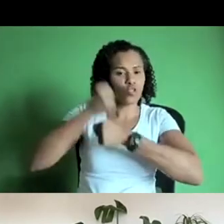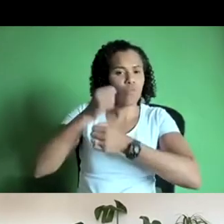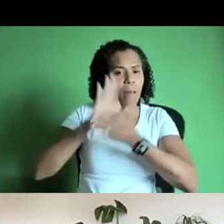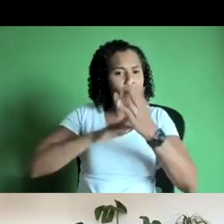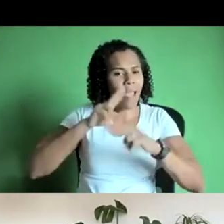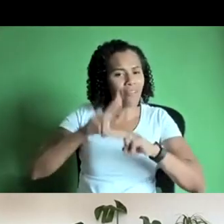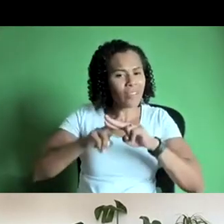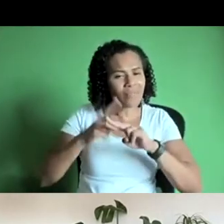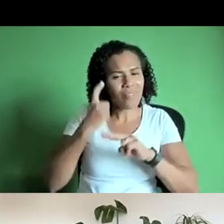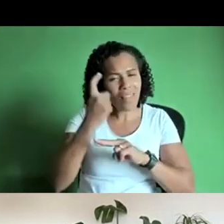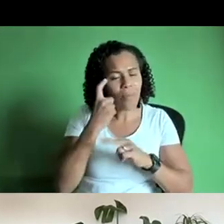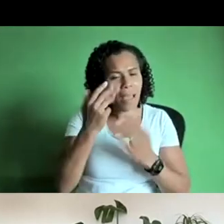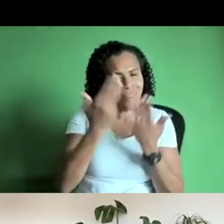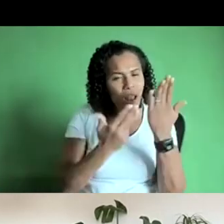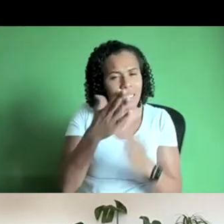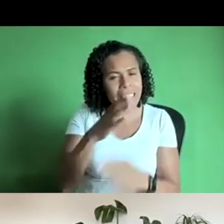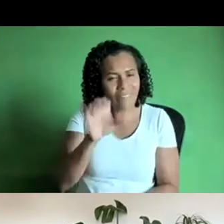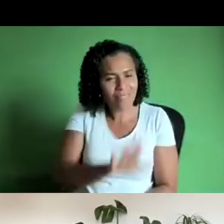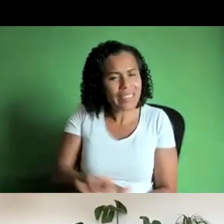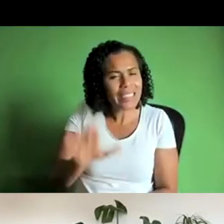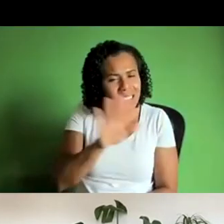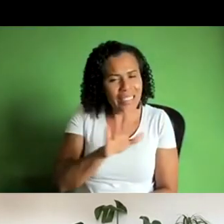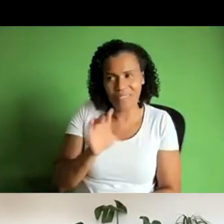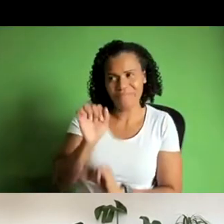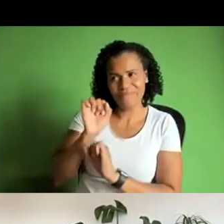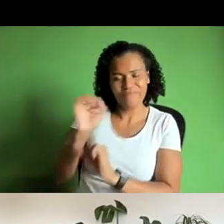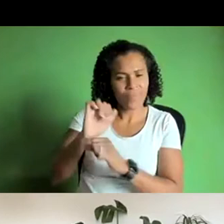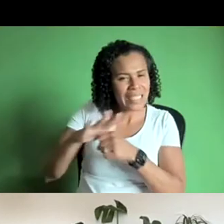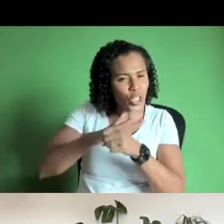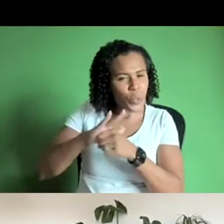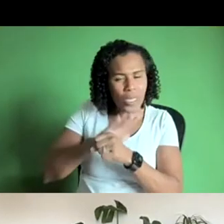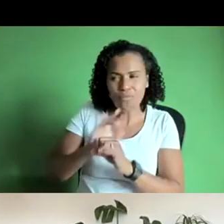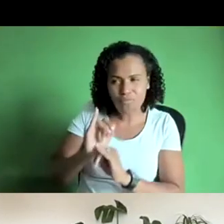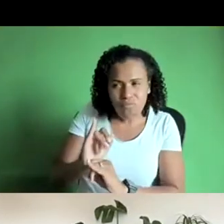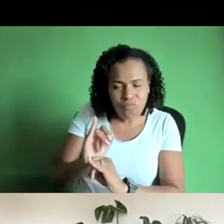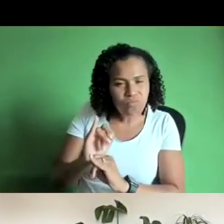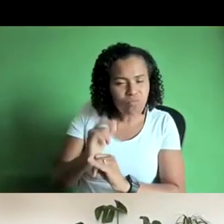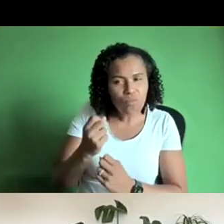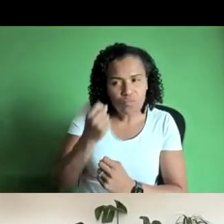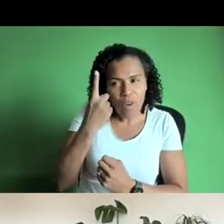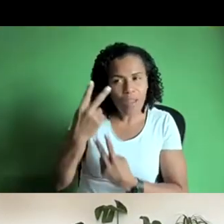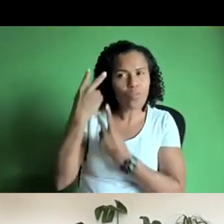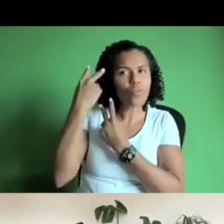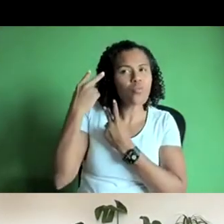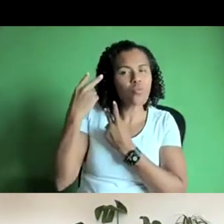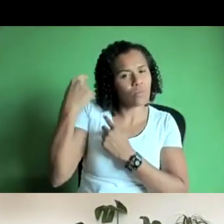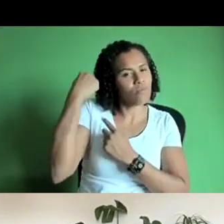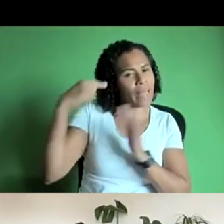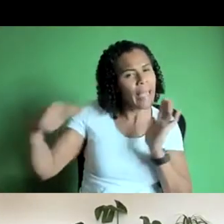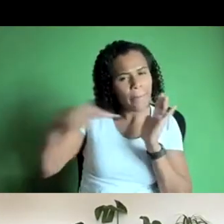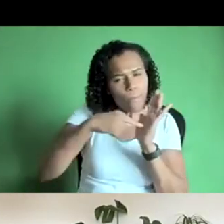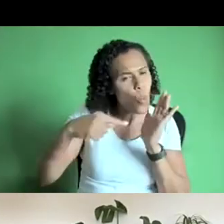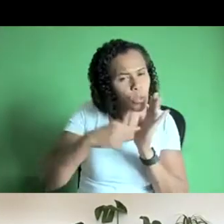which is an example that it's made me realize what my heritage is all about really um